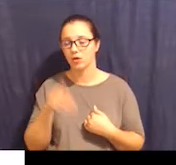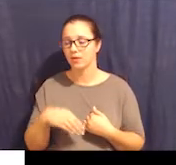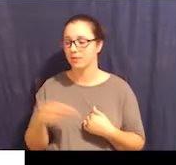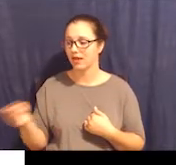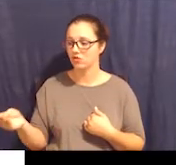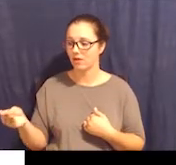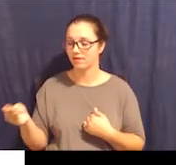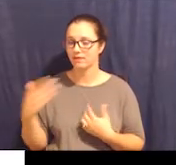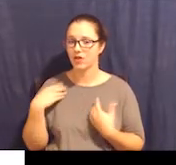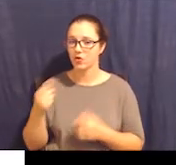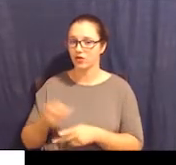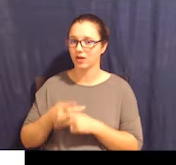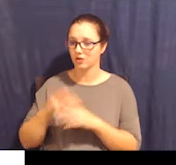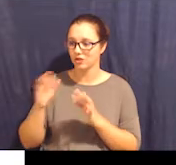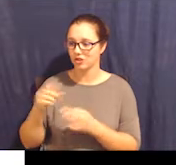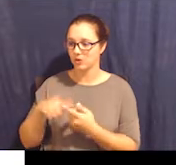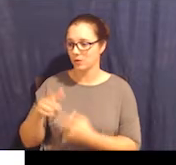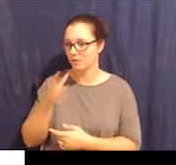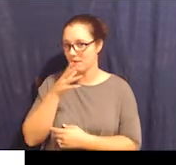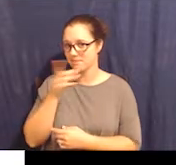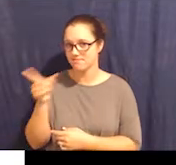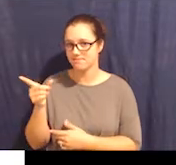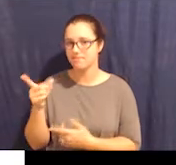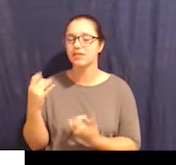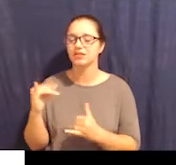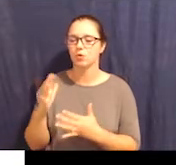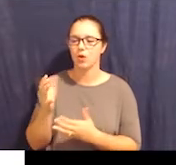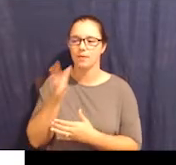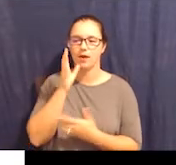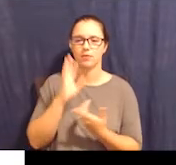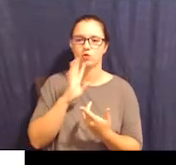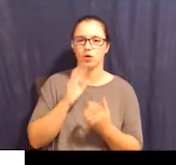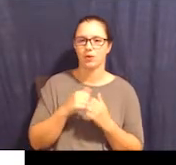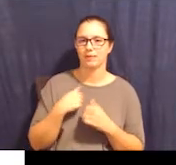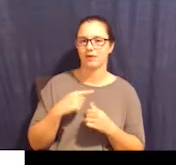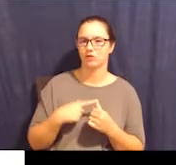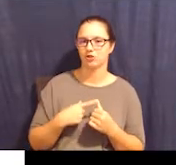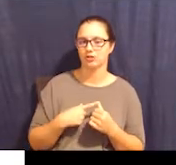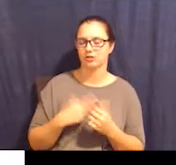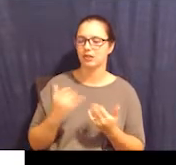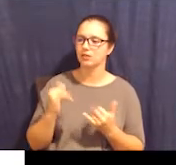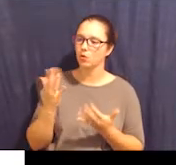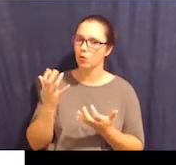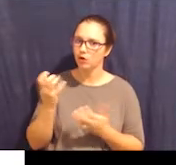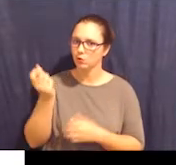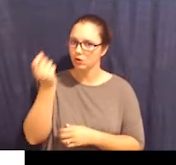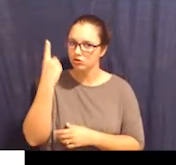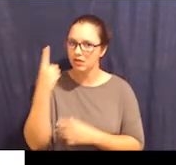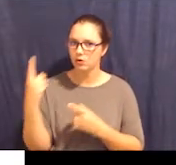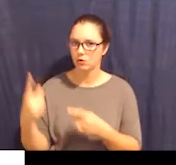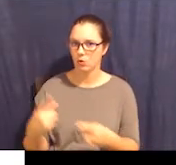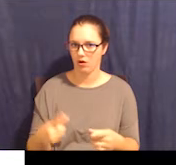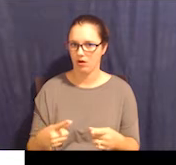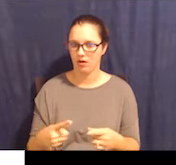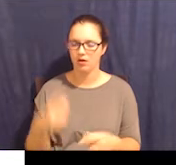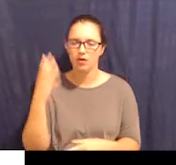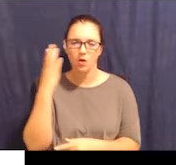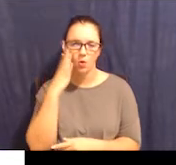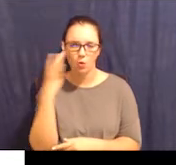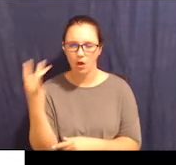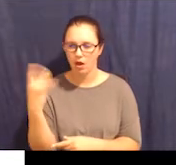I'm going to pass off some healthcare decisions to my mom, but I still want my mom to talk to me about them. I still want to understand what's going on,